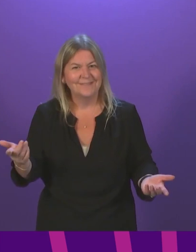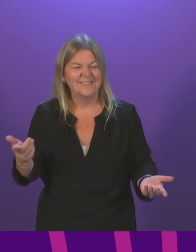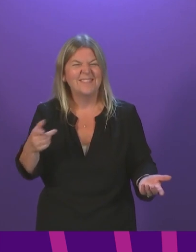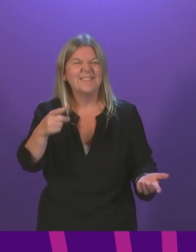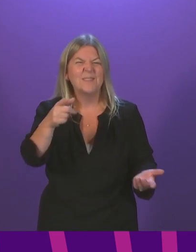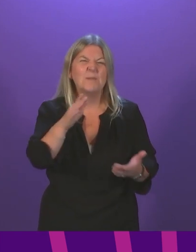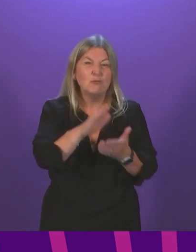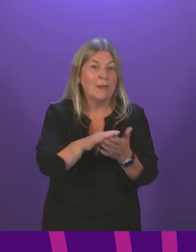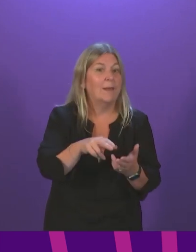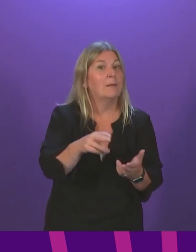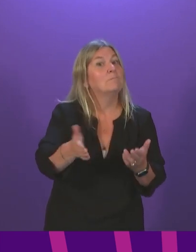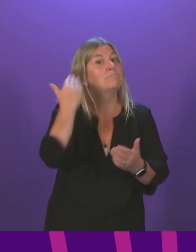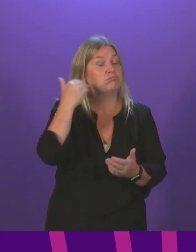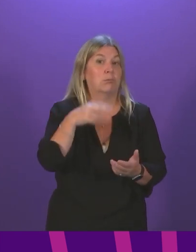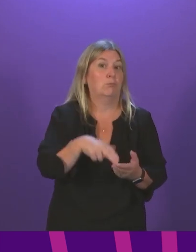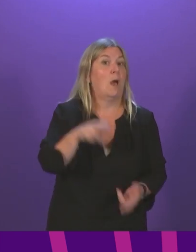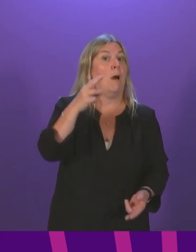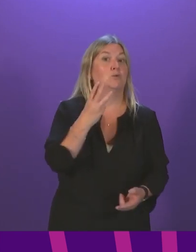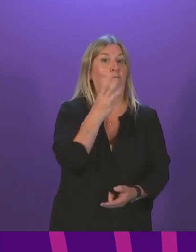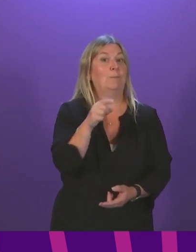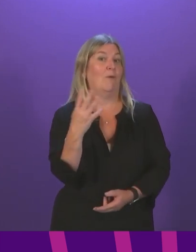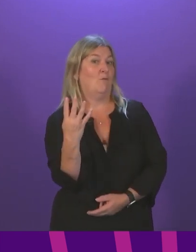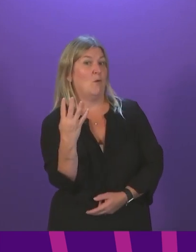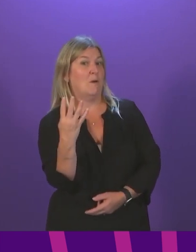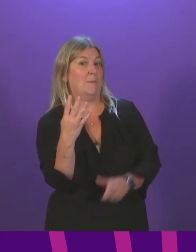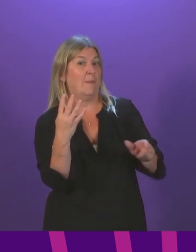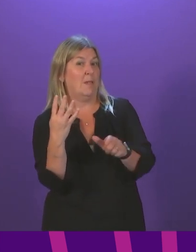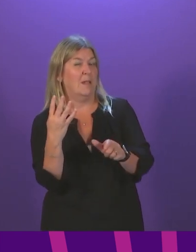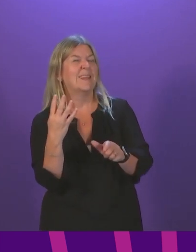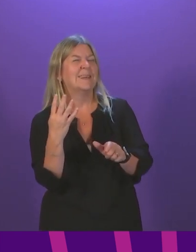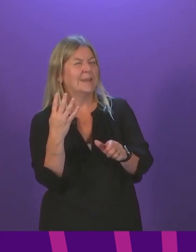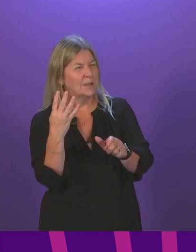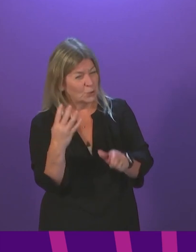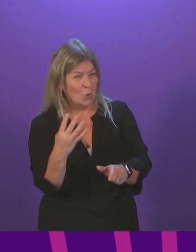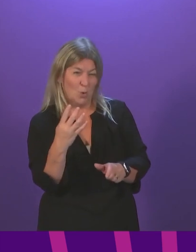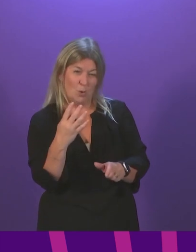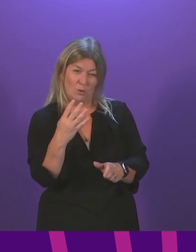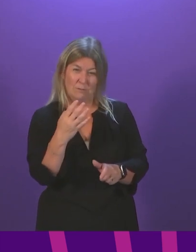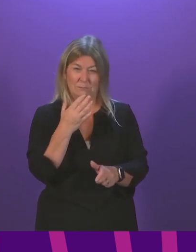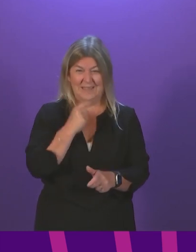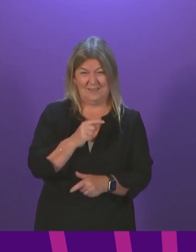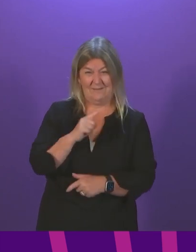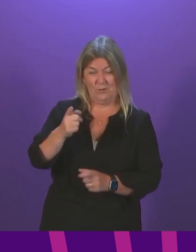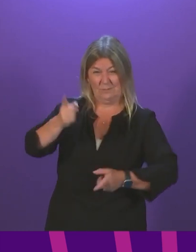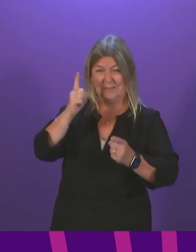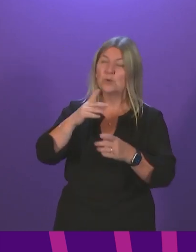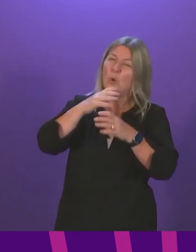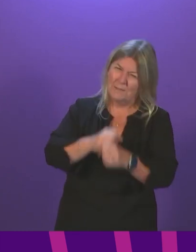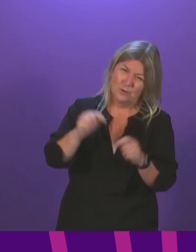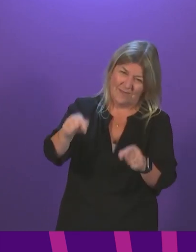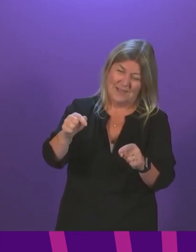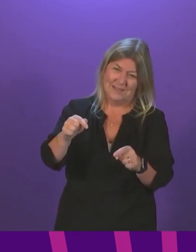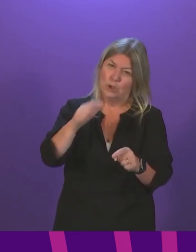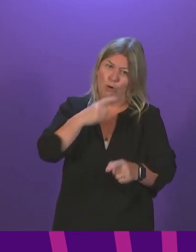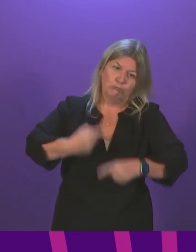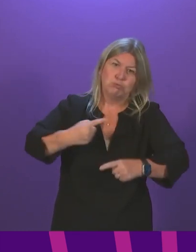3.4. So will the First Minister commit to fixing Test and Protect and supporting the staff then rushing through an ineffective new